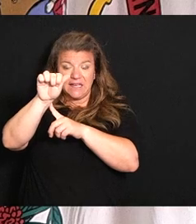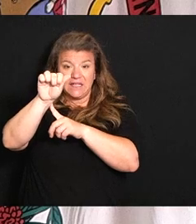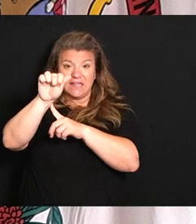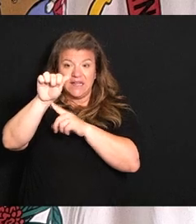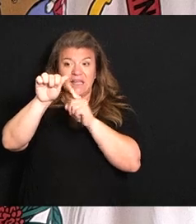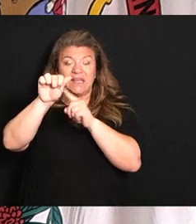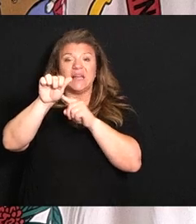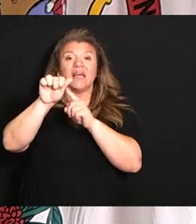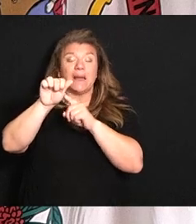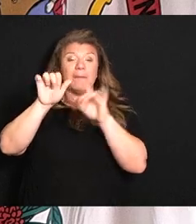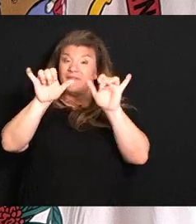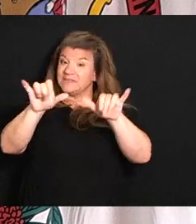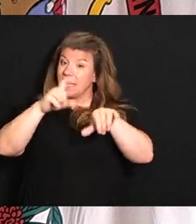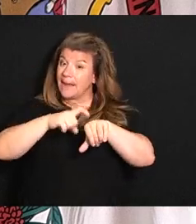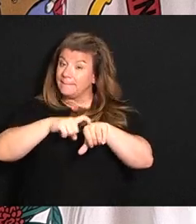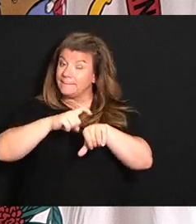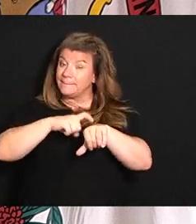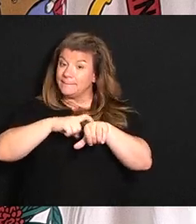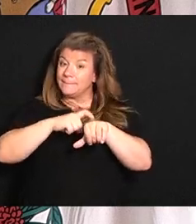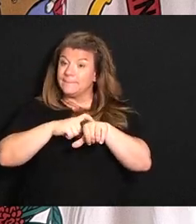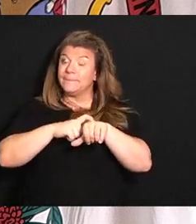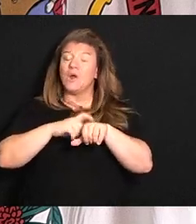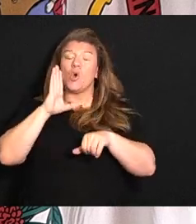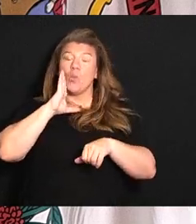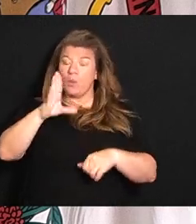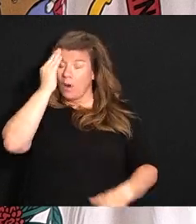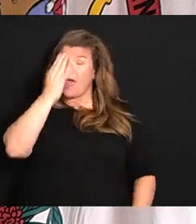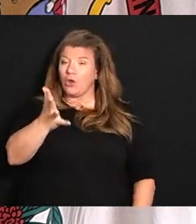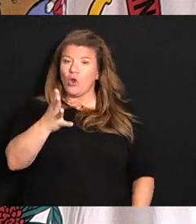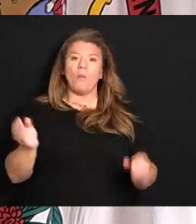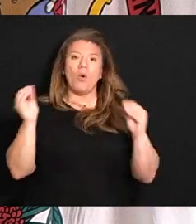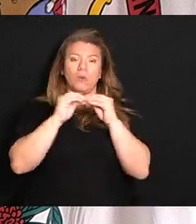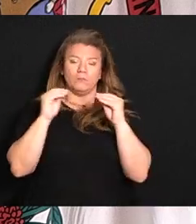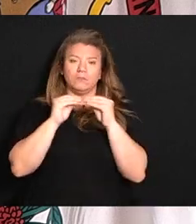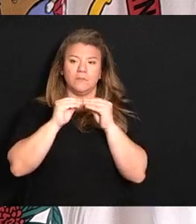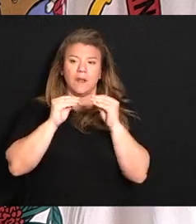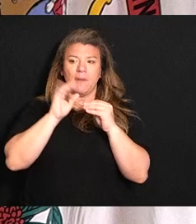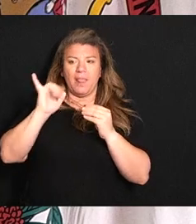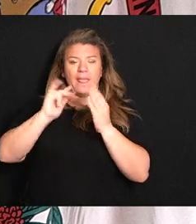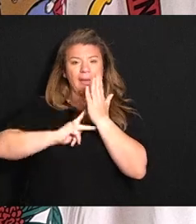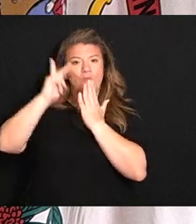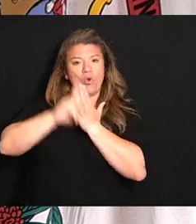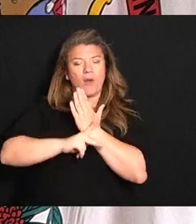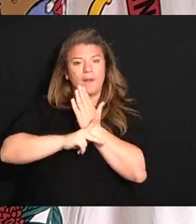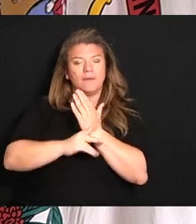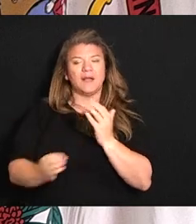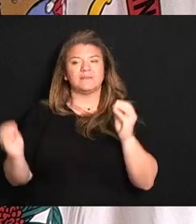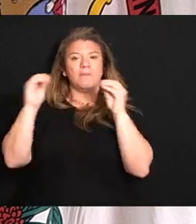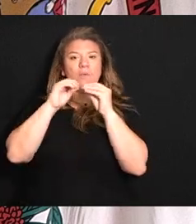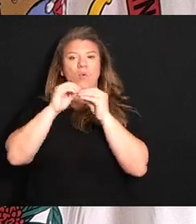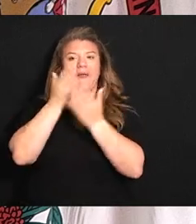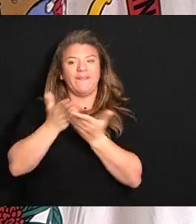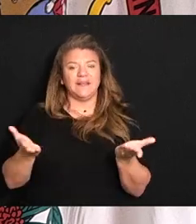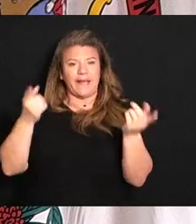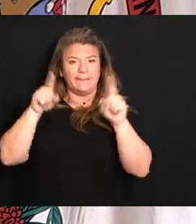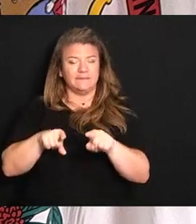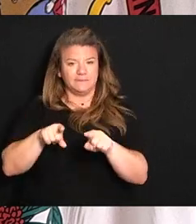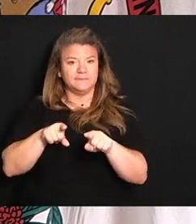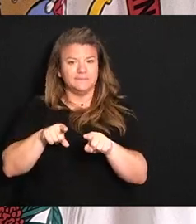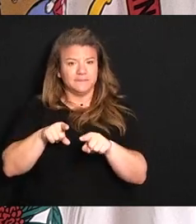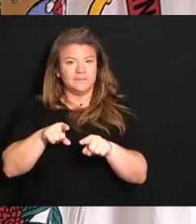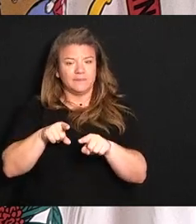But at the same time, we'll let you know more about this program as more stuff comes on.